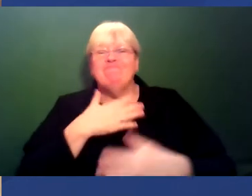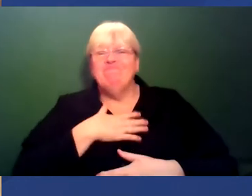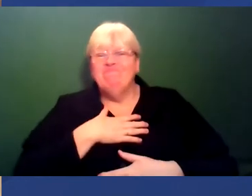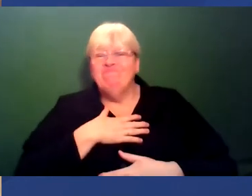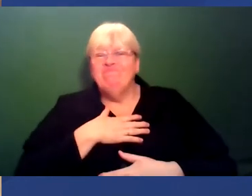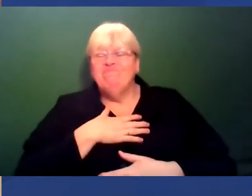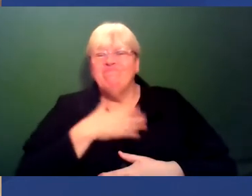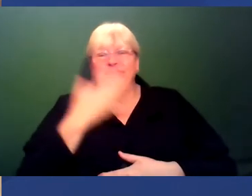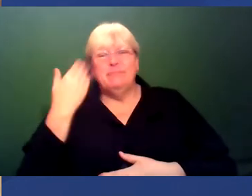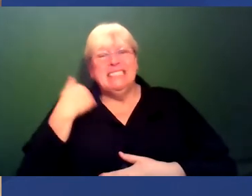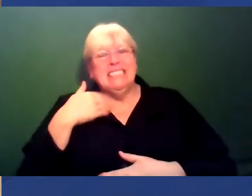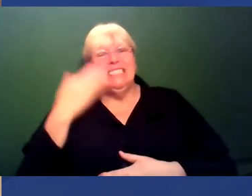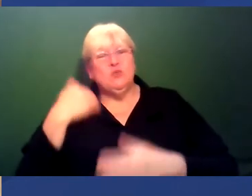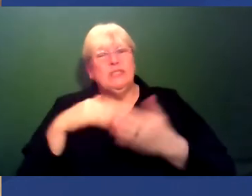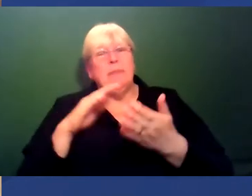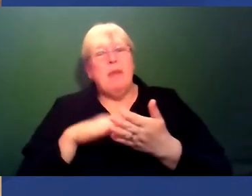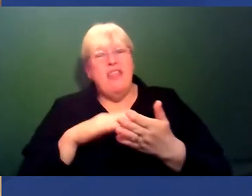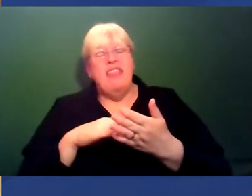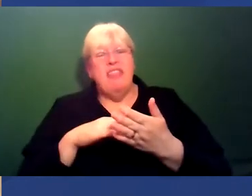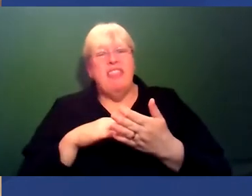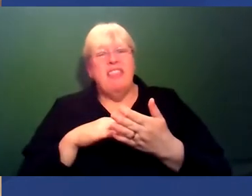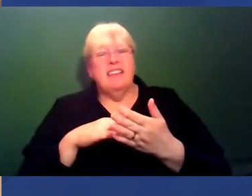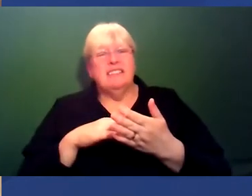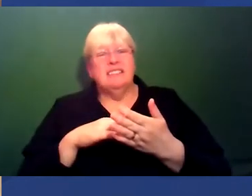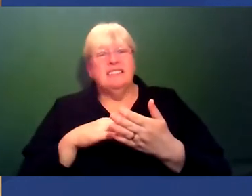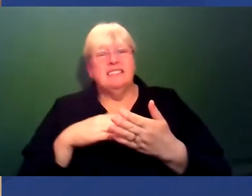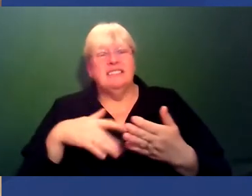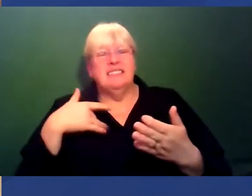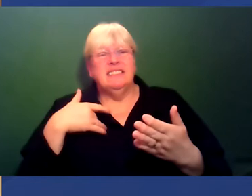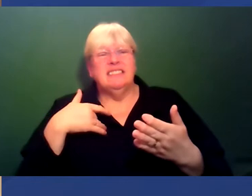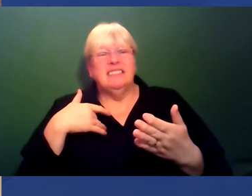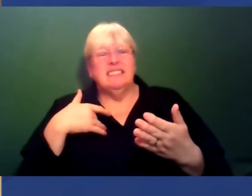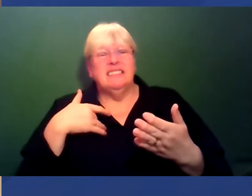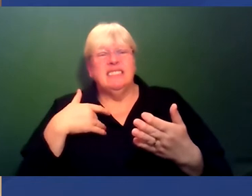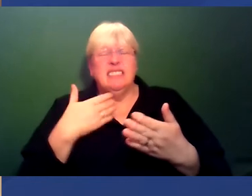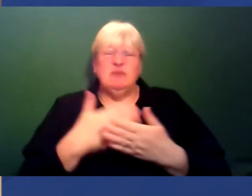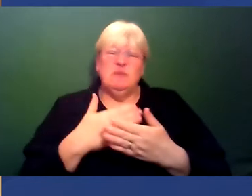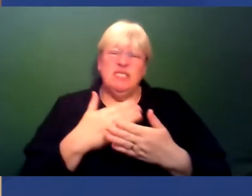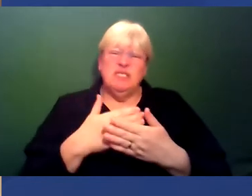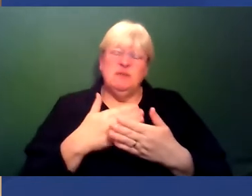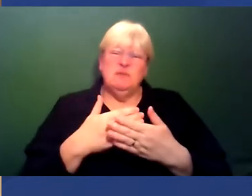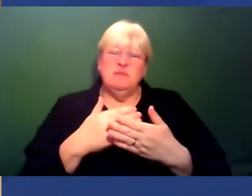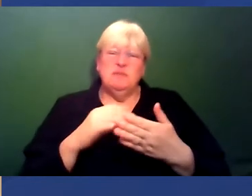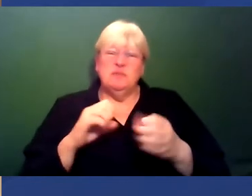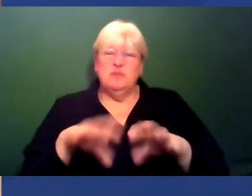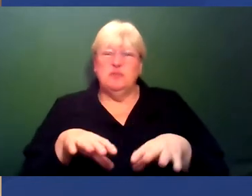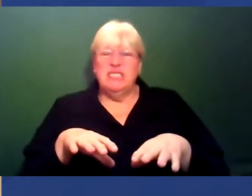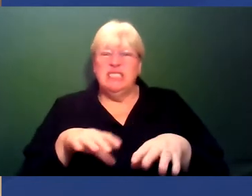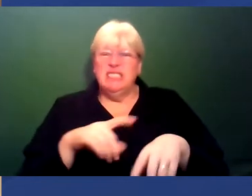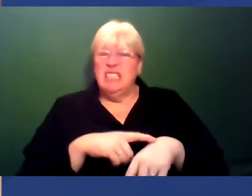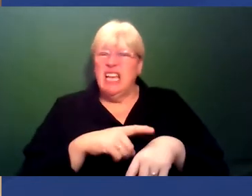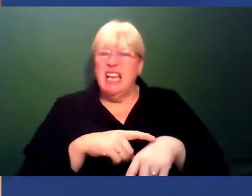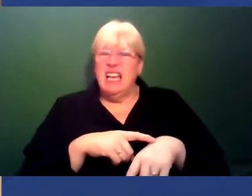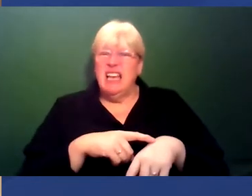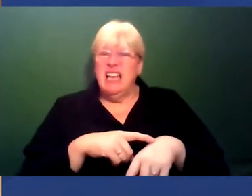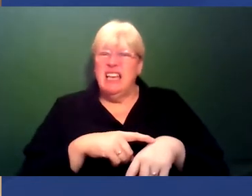couple of things. One is it's kind of like taking the pulse once a year on an otherwise dead corpse. I guess